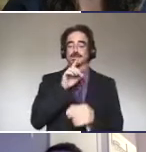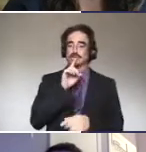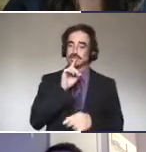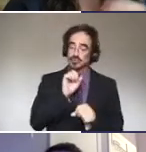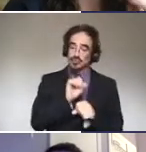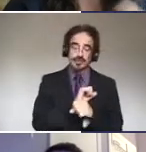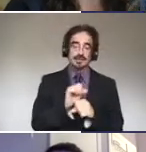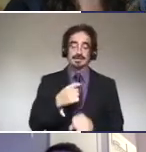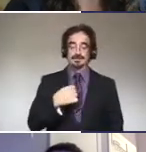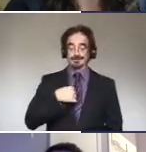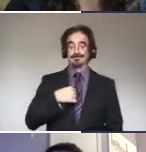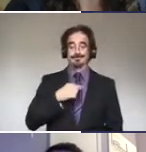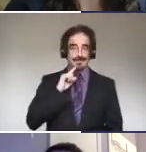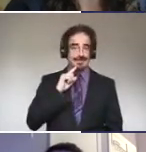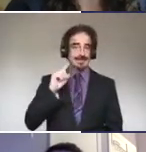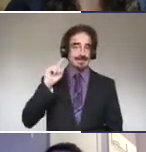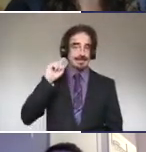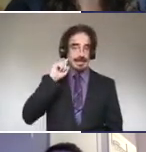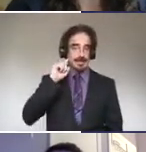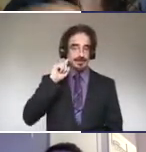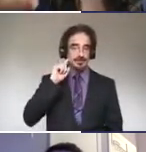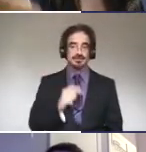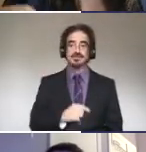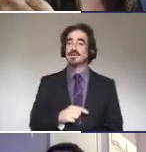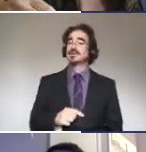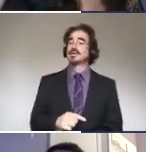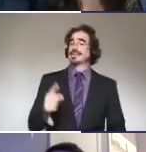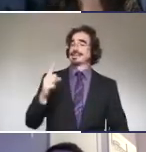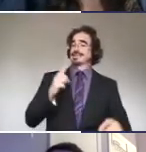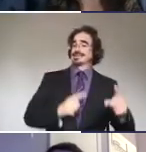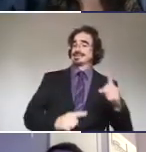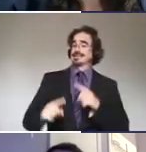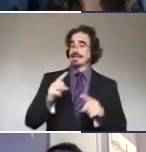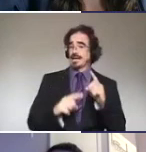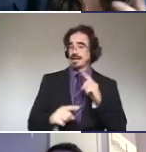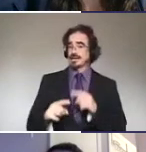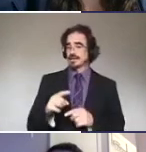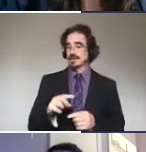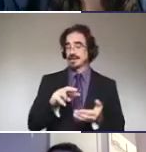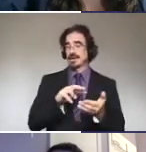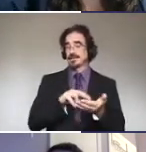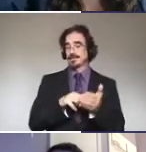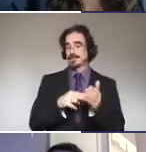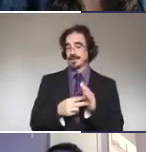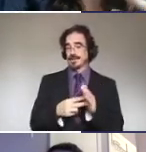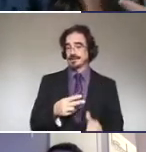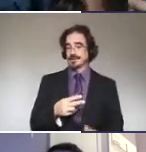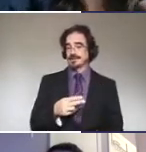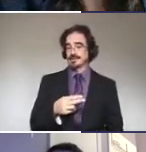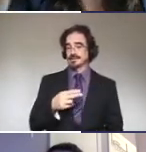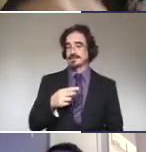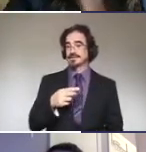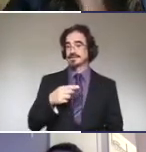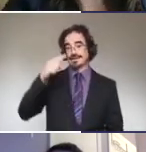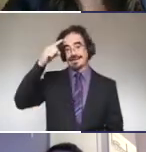deaf. There was a sign I was introduced to a long time ago, which means a deaf hearing. It means a